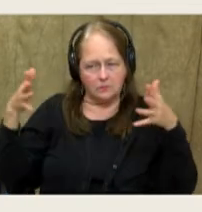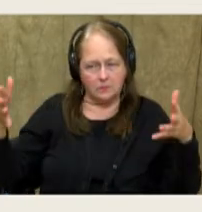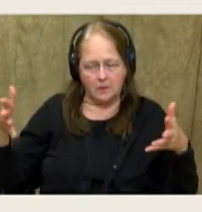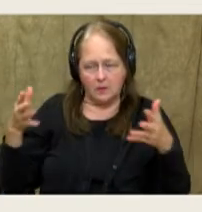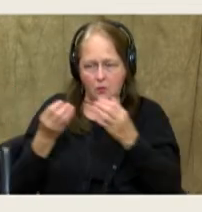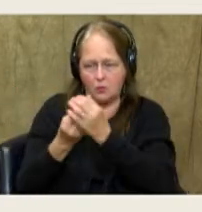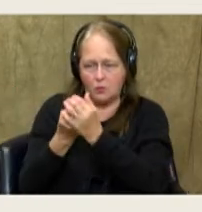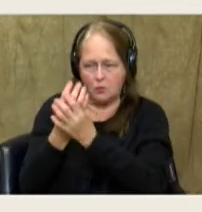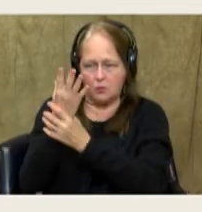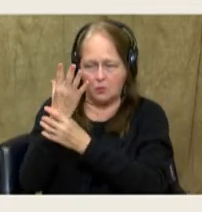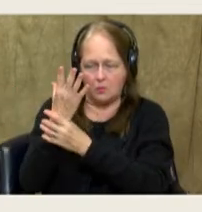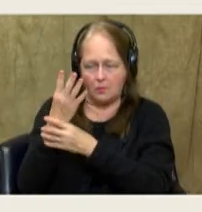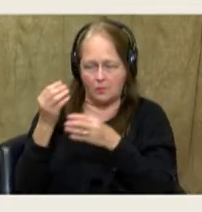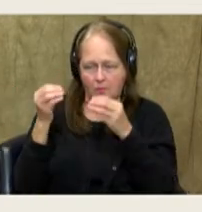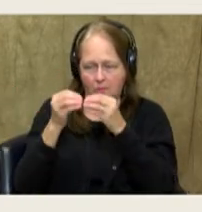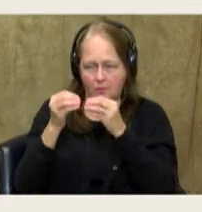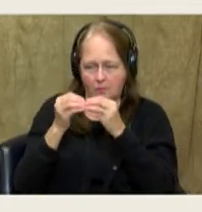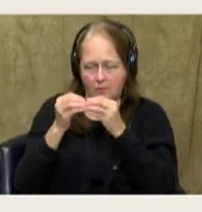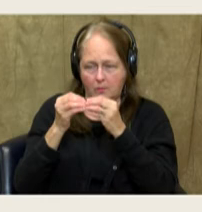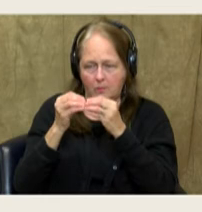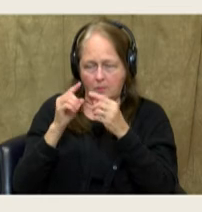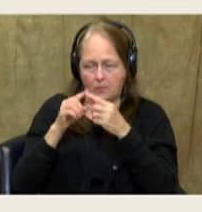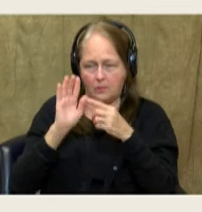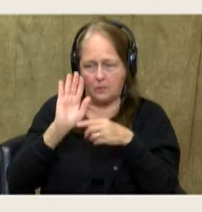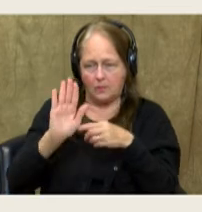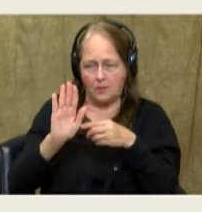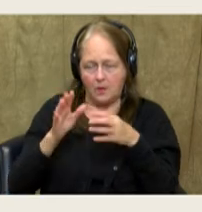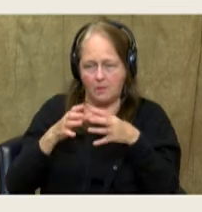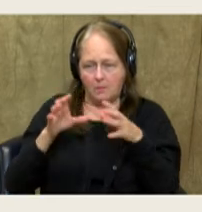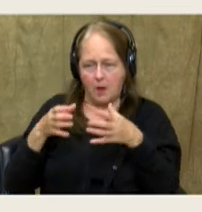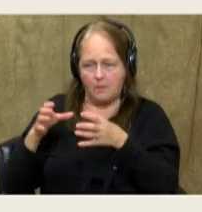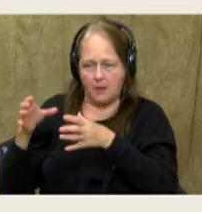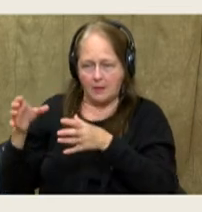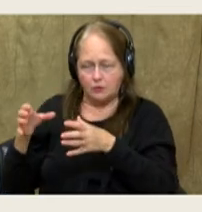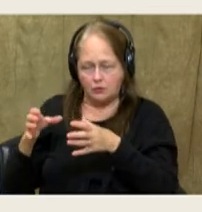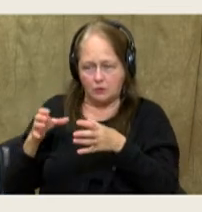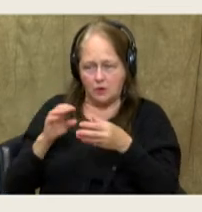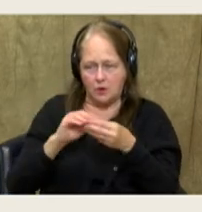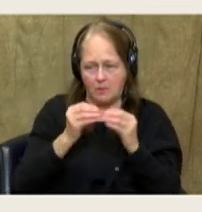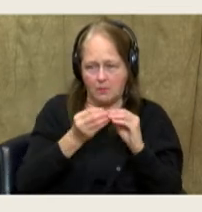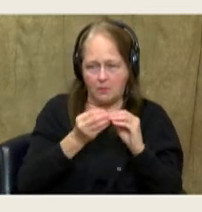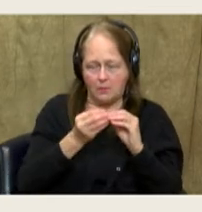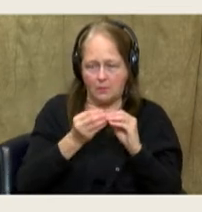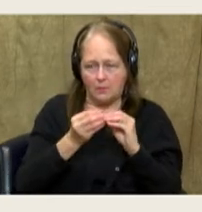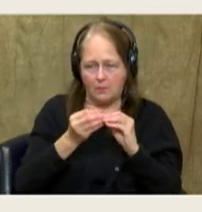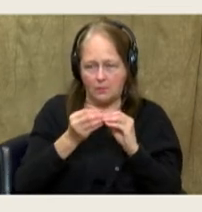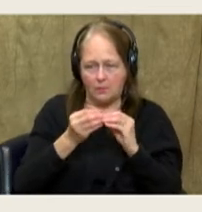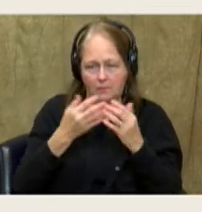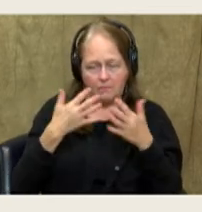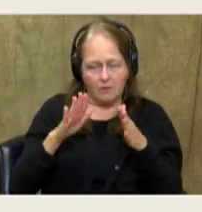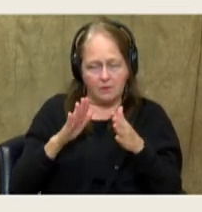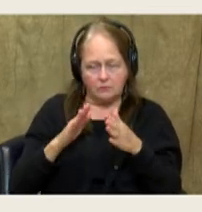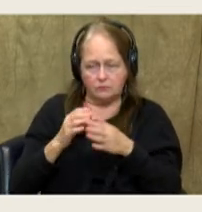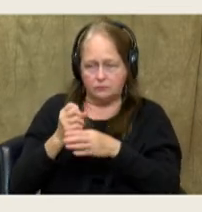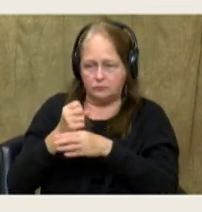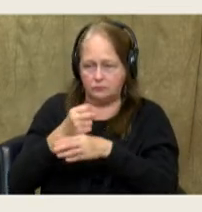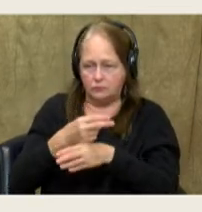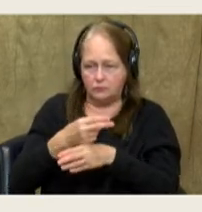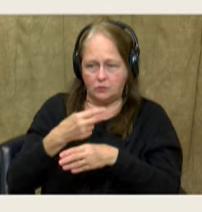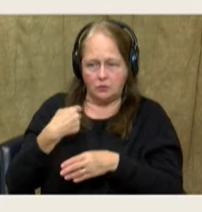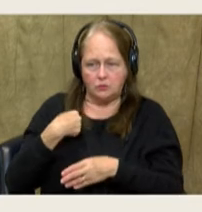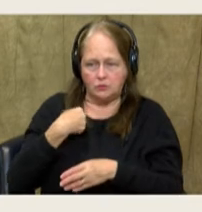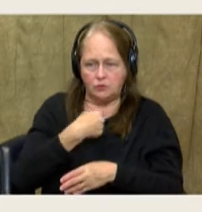growth that has really contributed to its population numbers. In fact, it is outpacing China to be the world's most